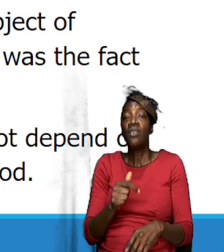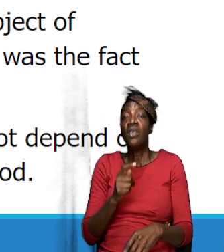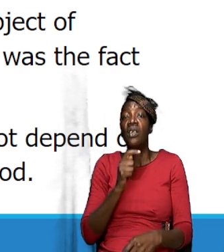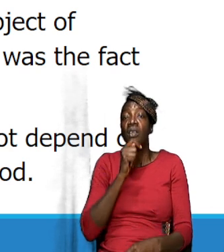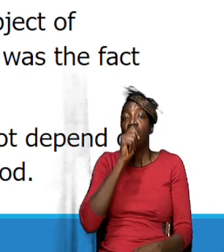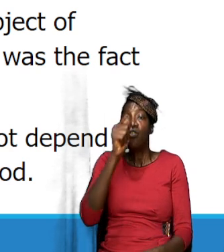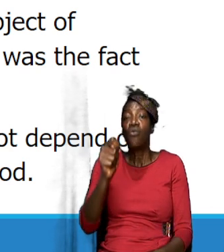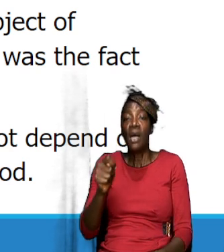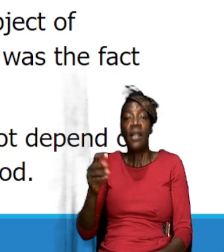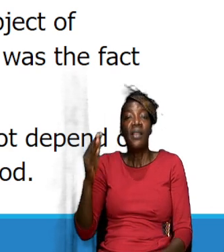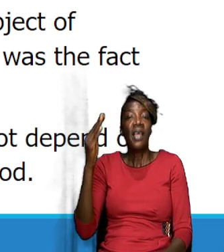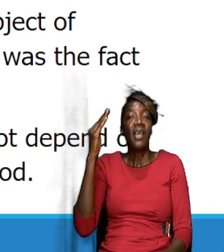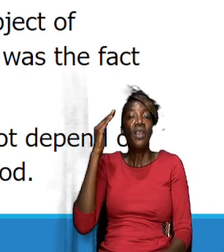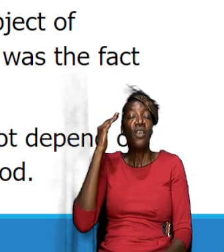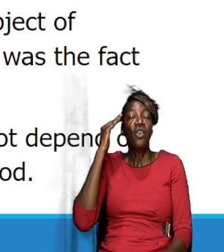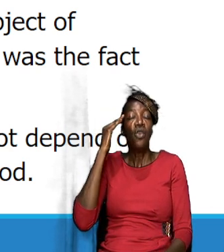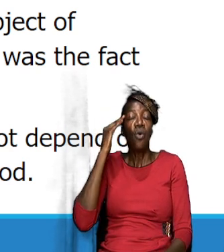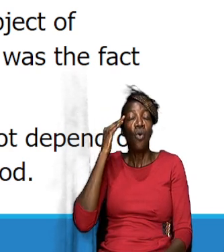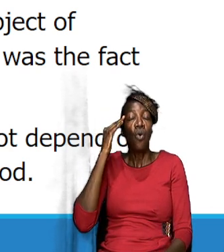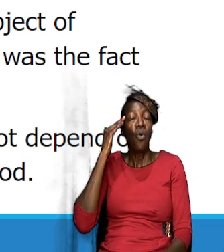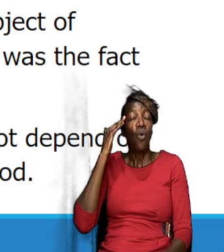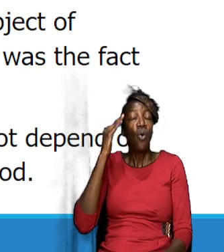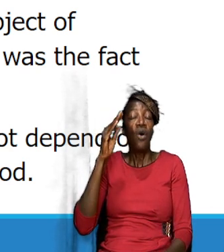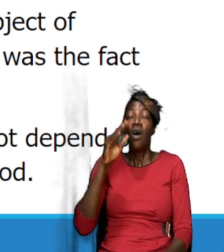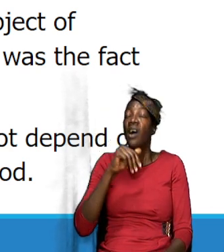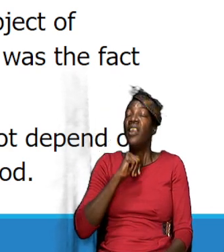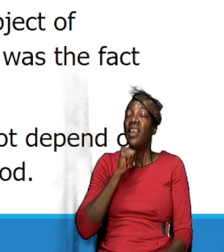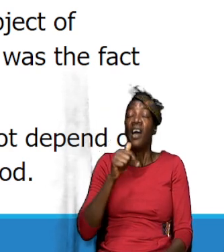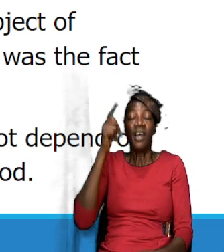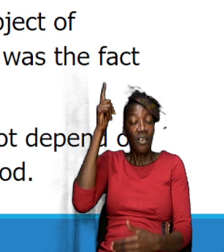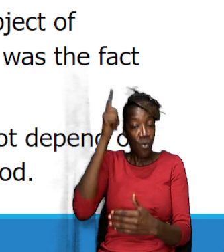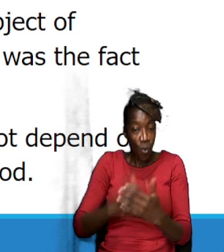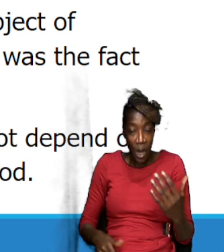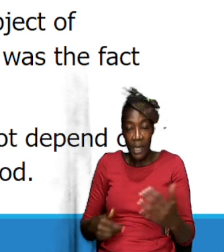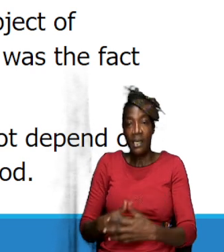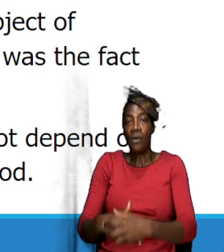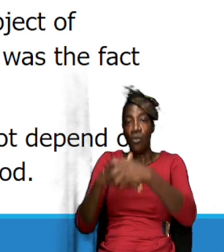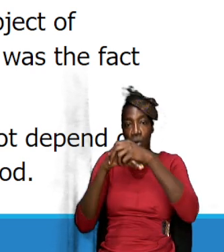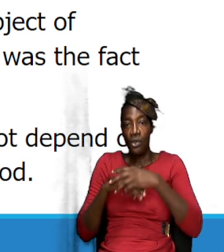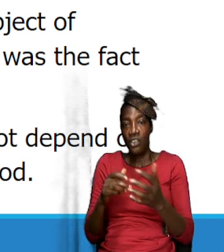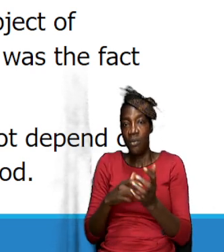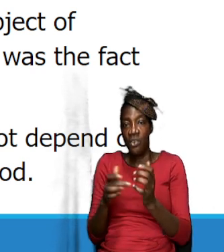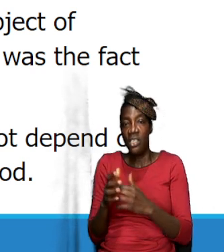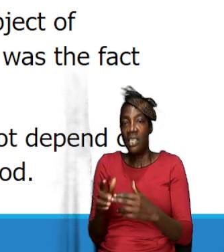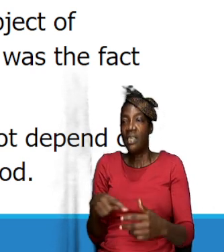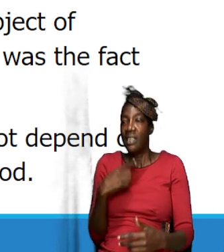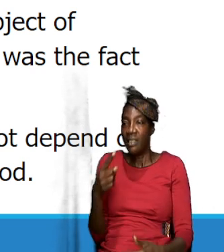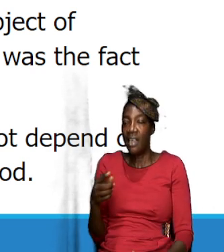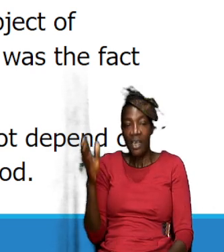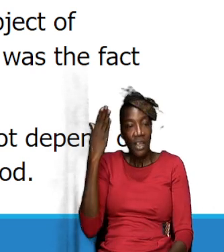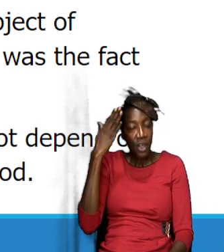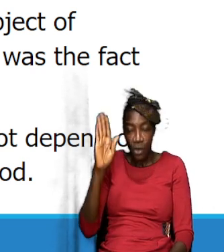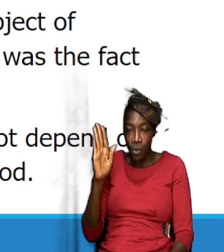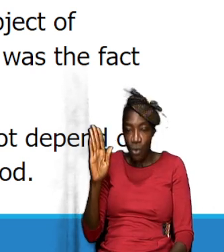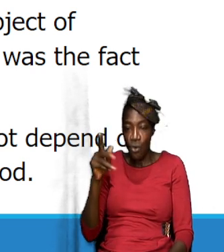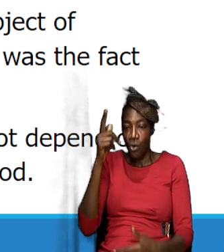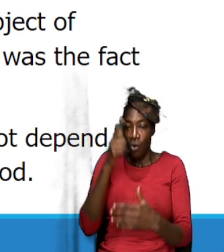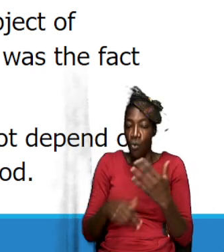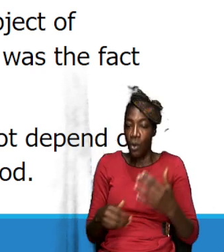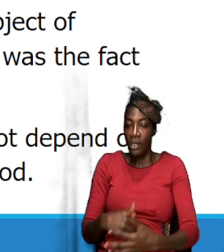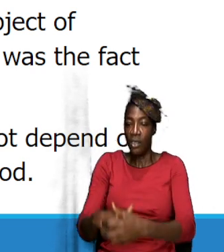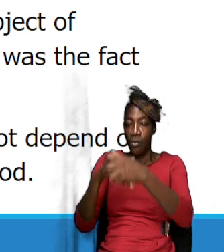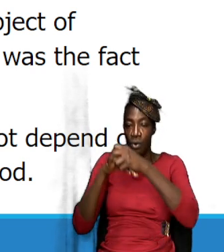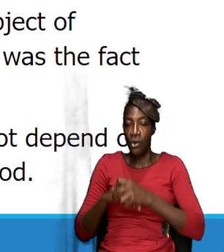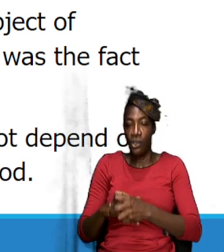that they knew not what they worship so Jesus said well look here your worship in essence the implication is that your worship